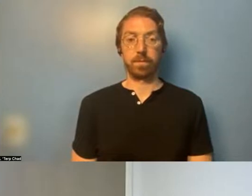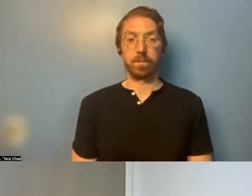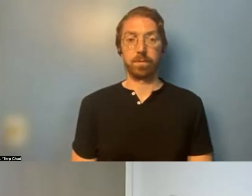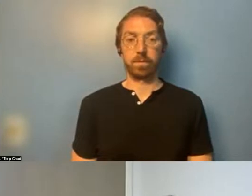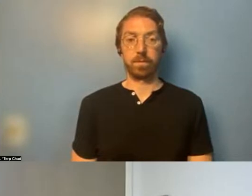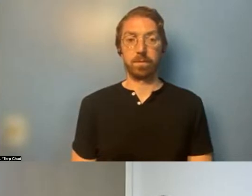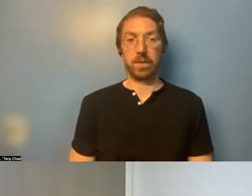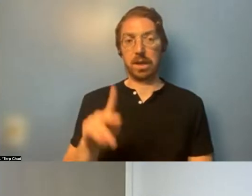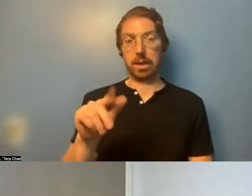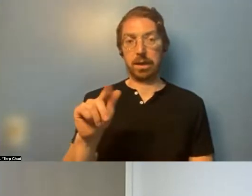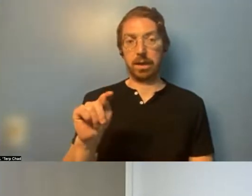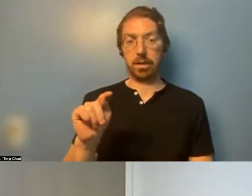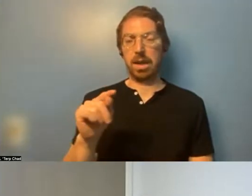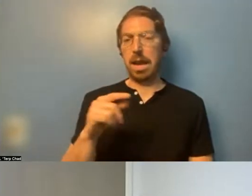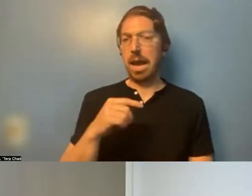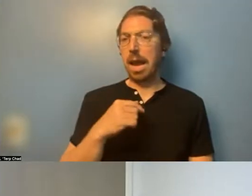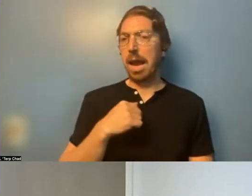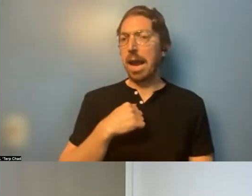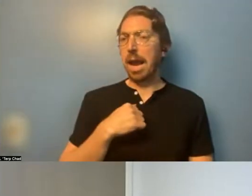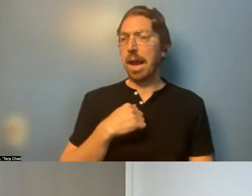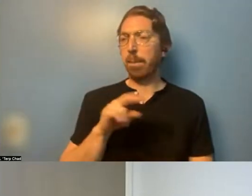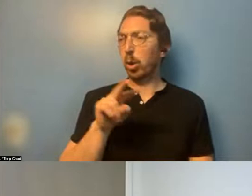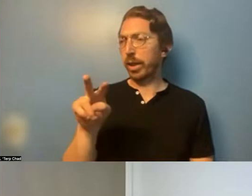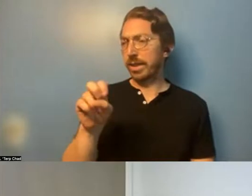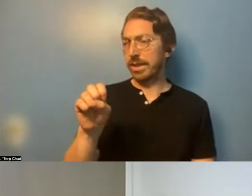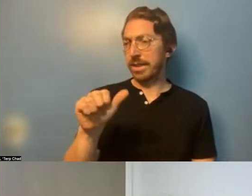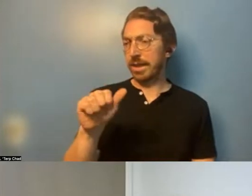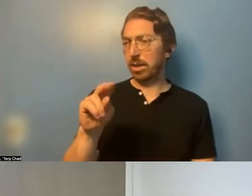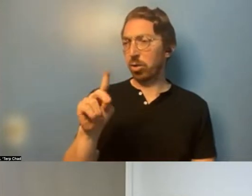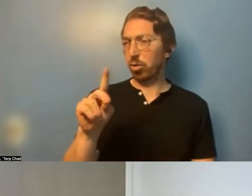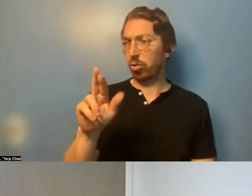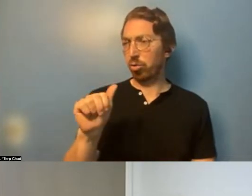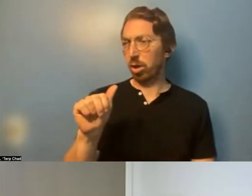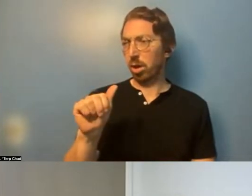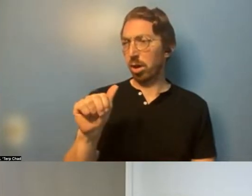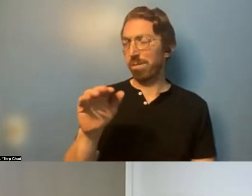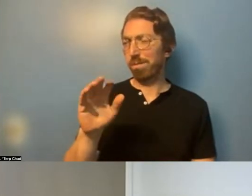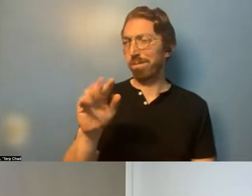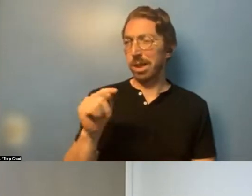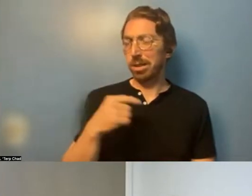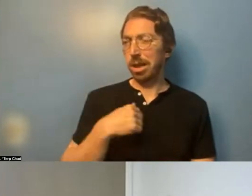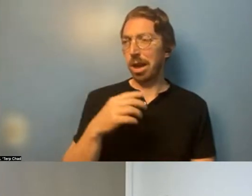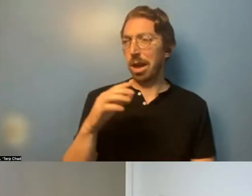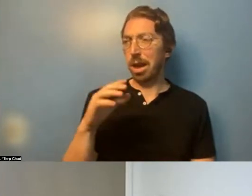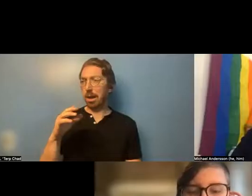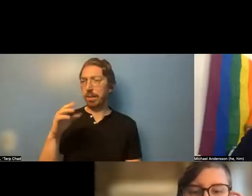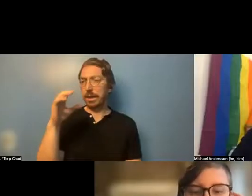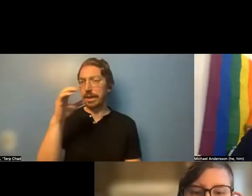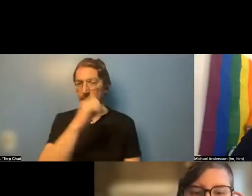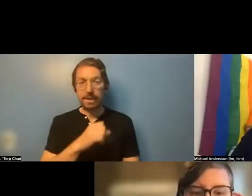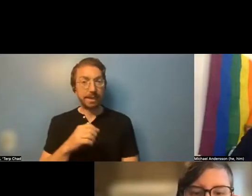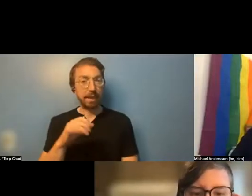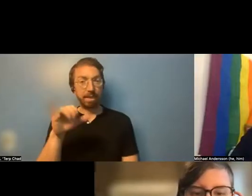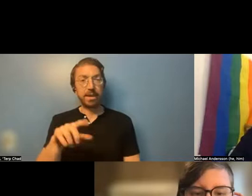I'm looking at Sandra, but I'm guessing that the, um, it would depend on the type of housing the person is in.